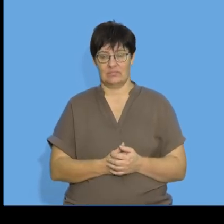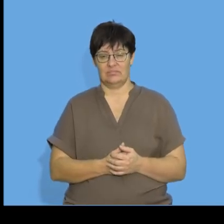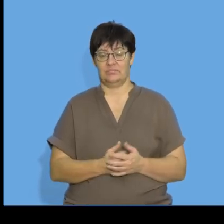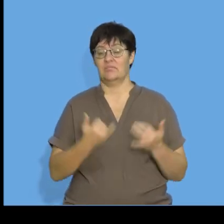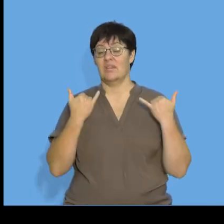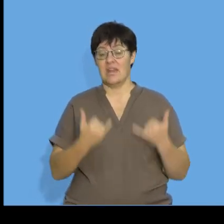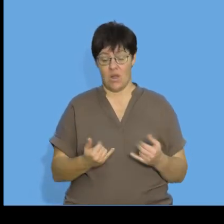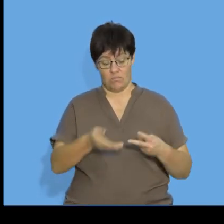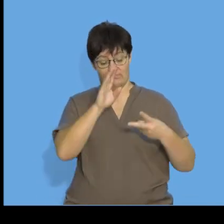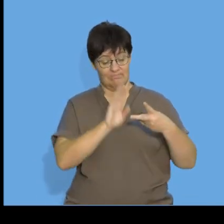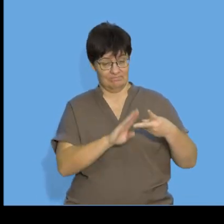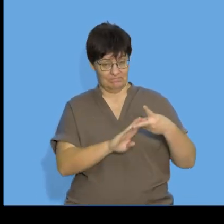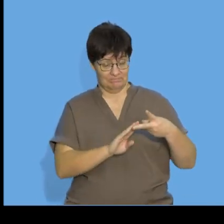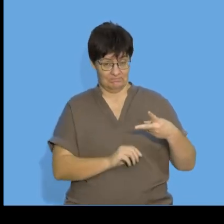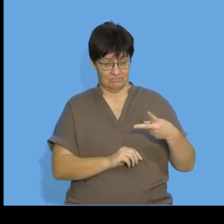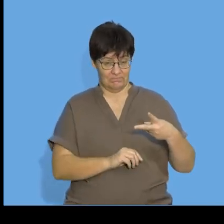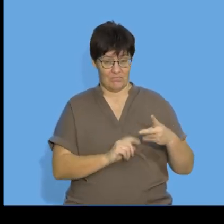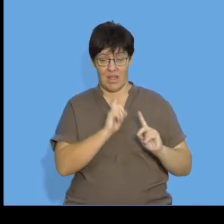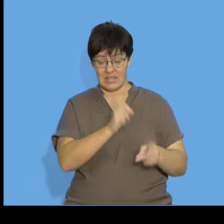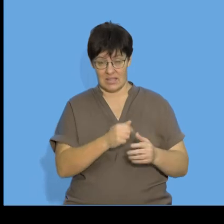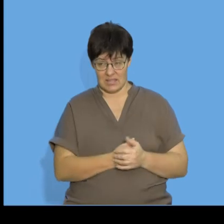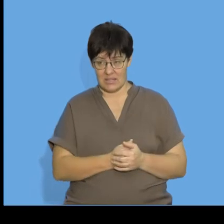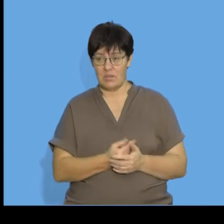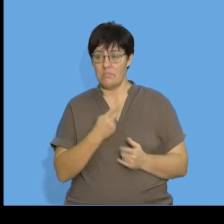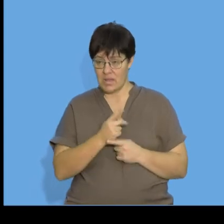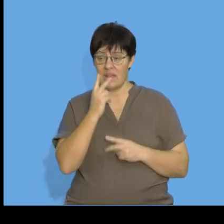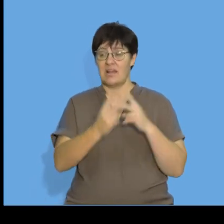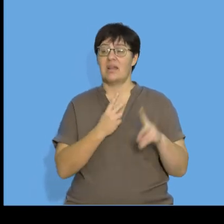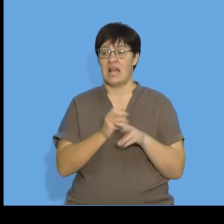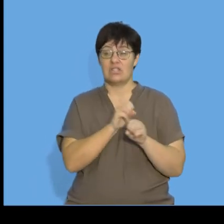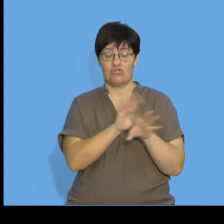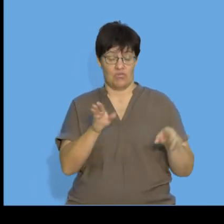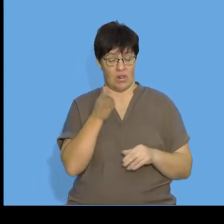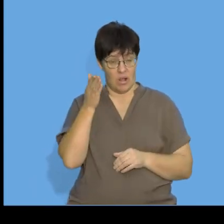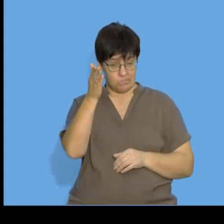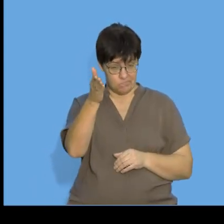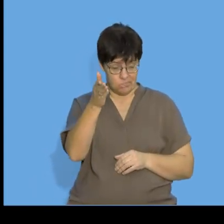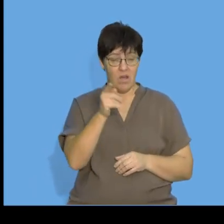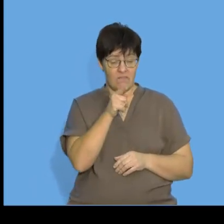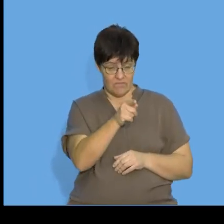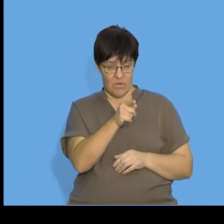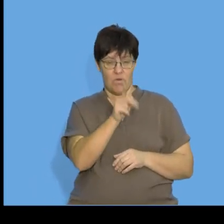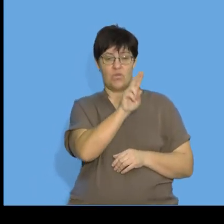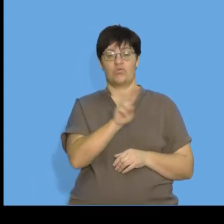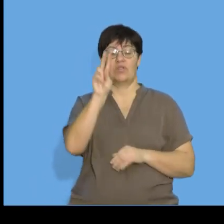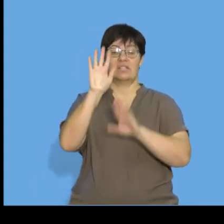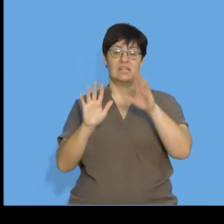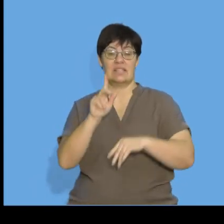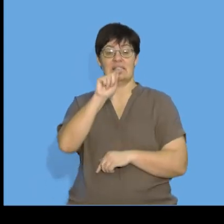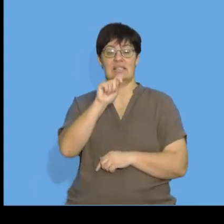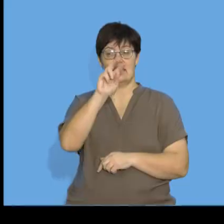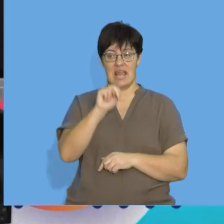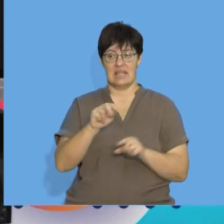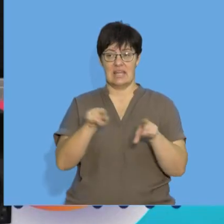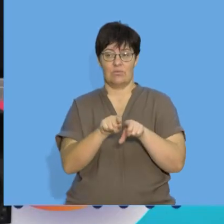we're now going to move on to the next example so behind me I've repeated that the general form of this quadratic sequence is t